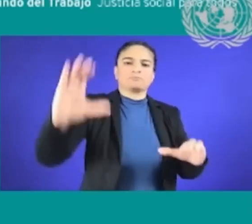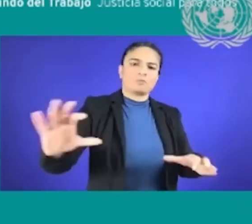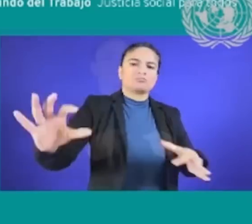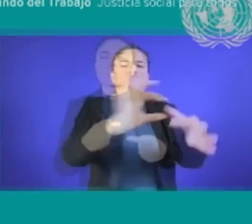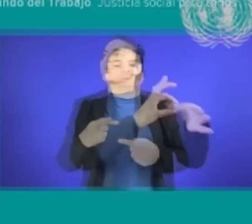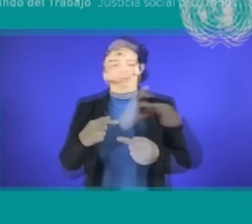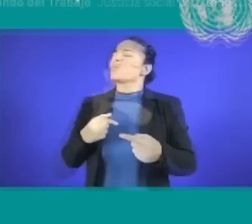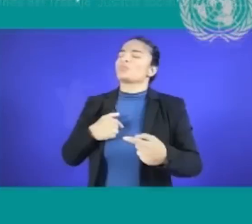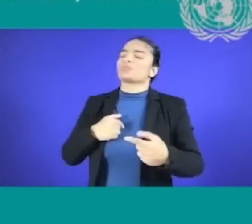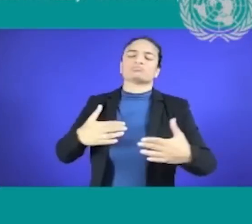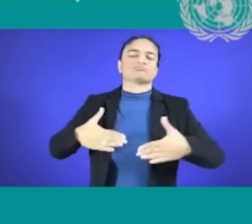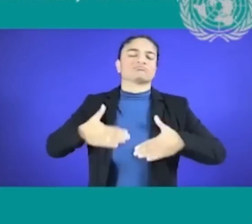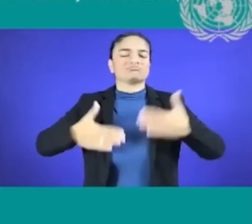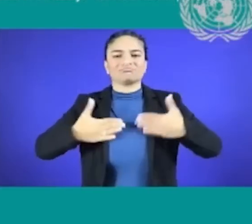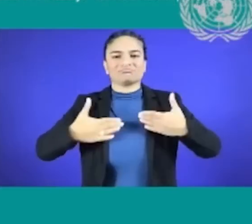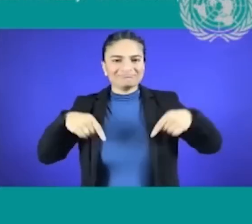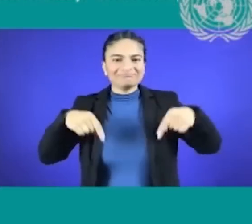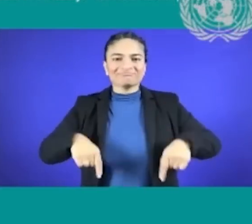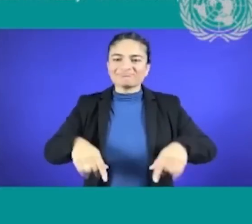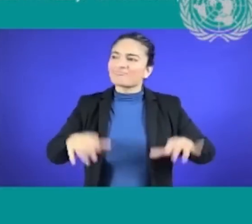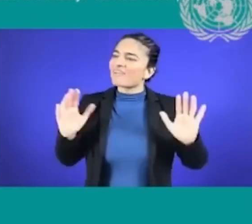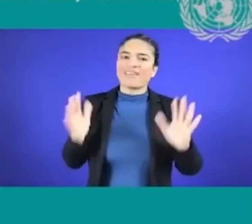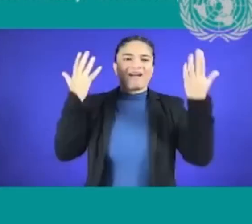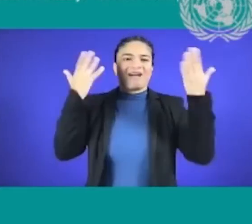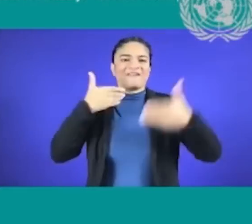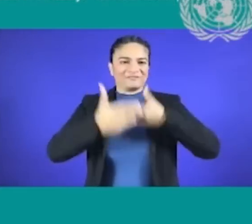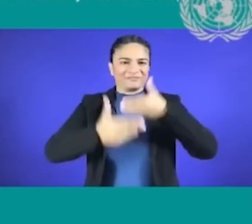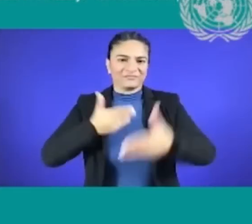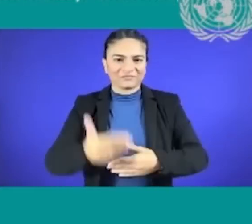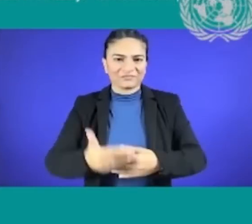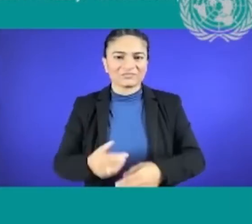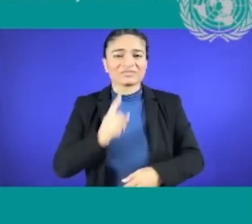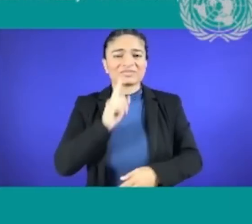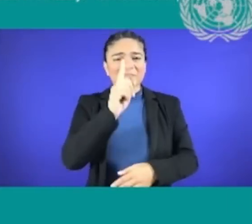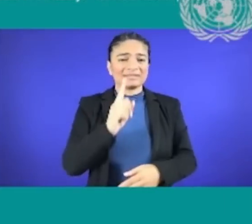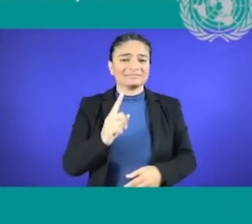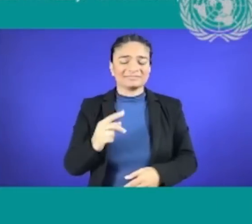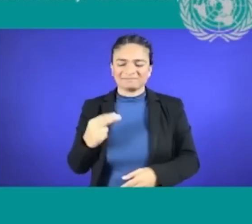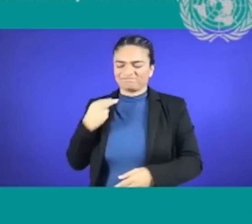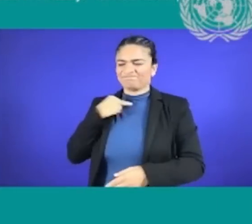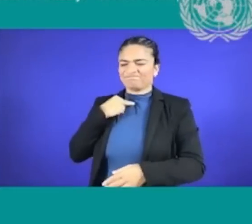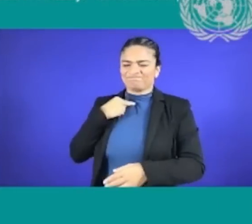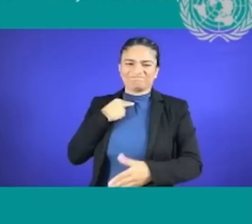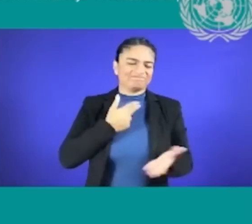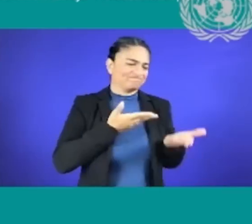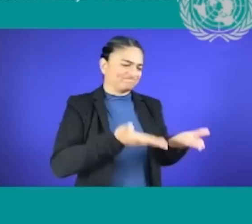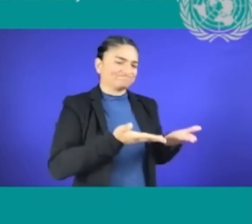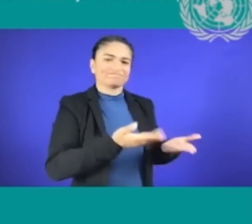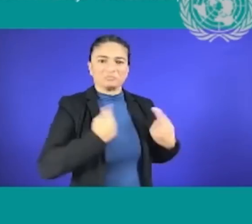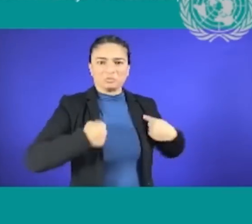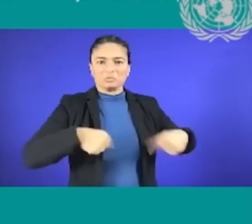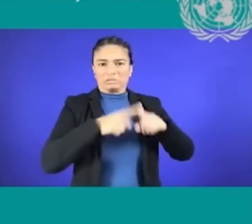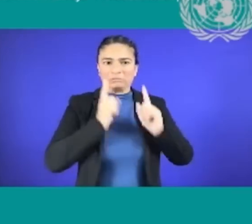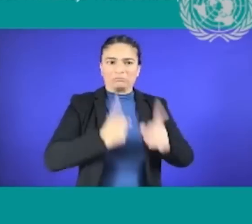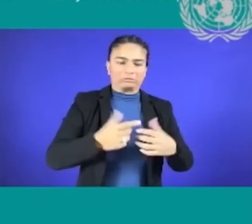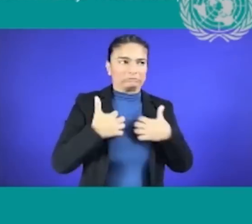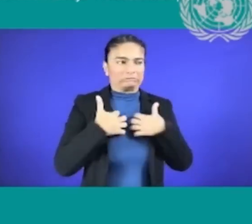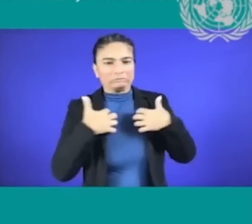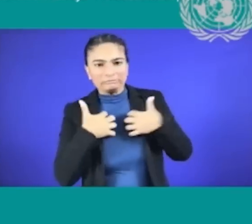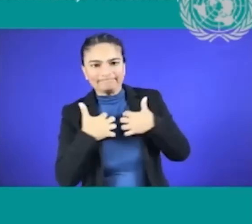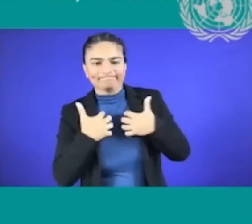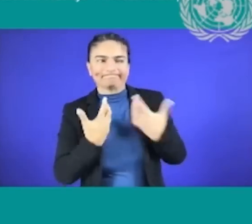treated. The proliferation of cyber security attacks, fake news, food